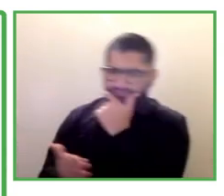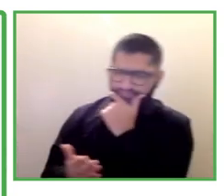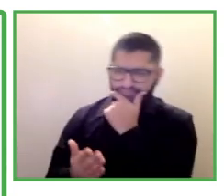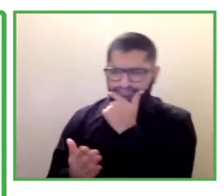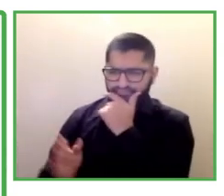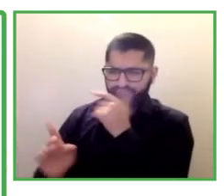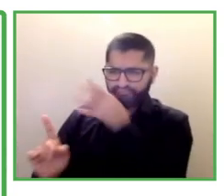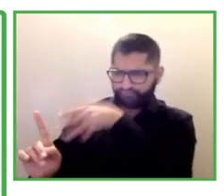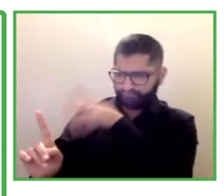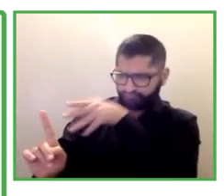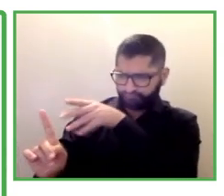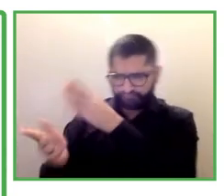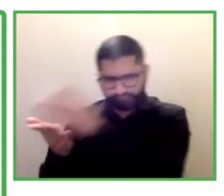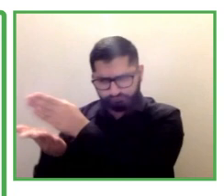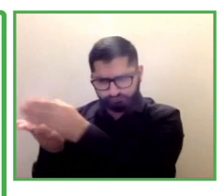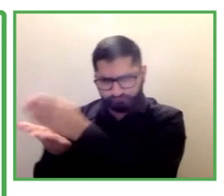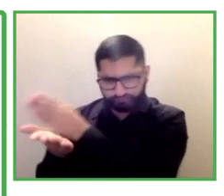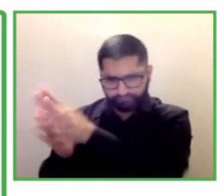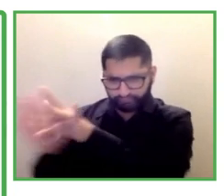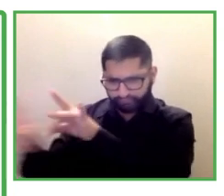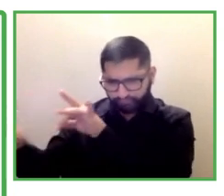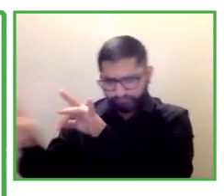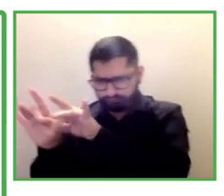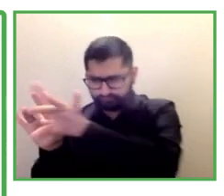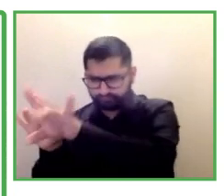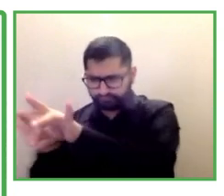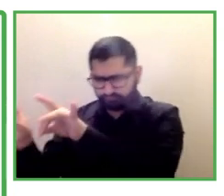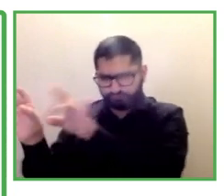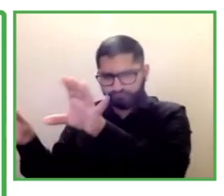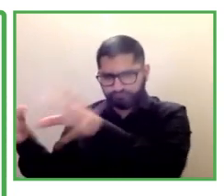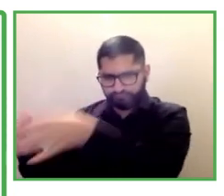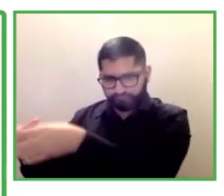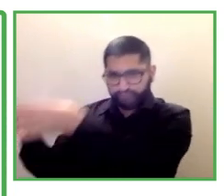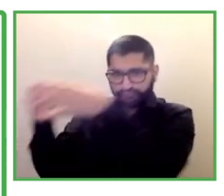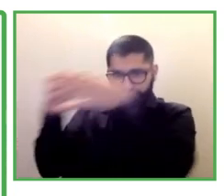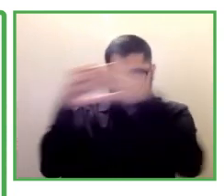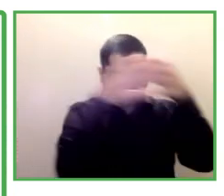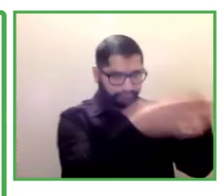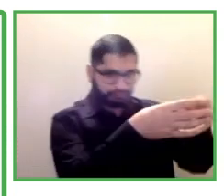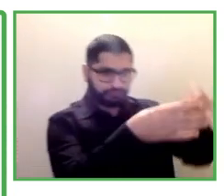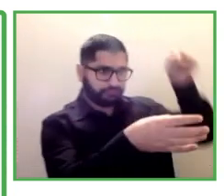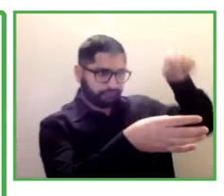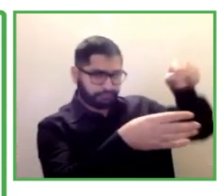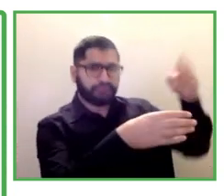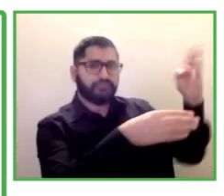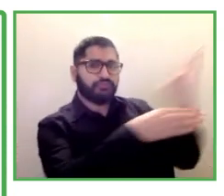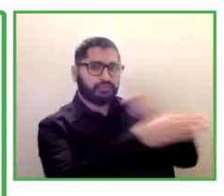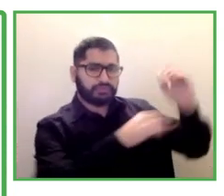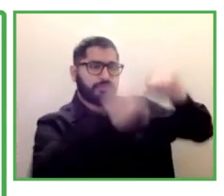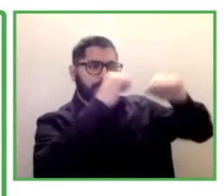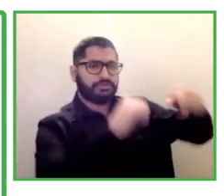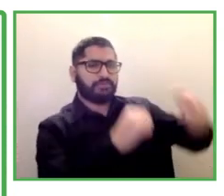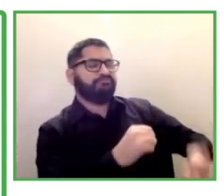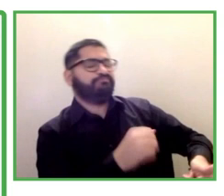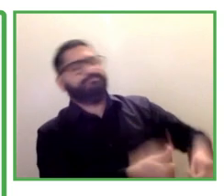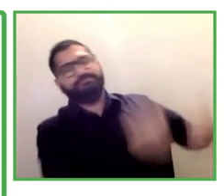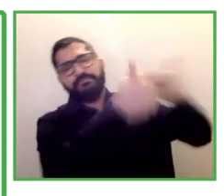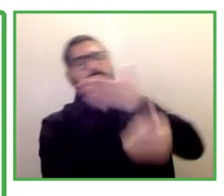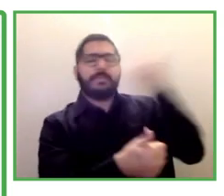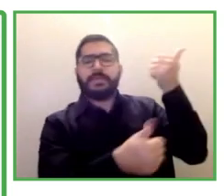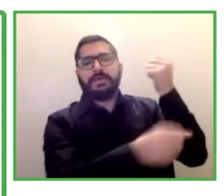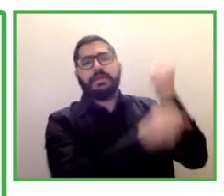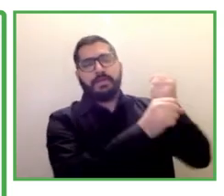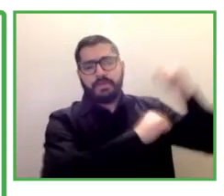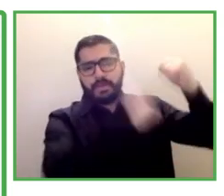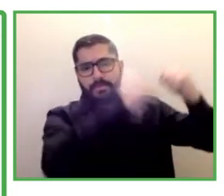because we understand that some students present better on paper others present better in person uh and back in 2019 this